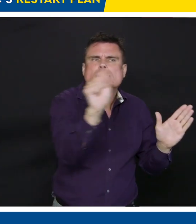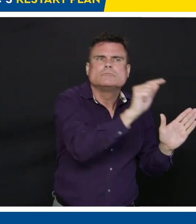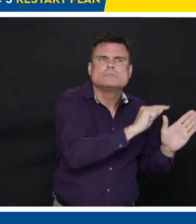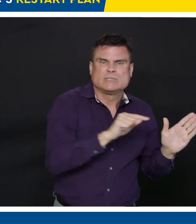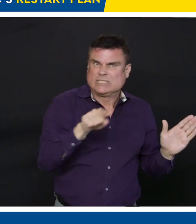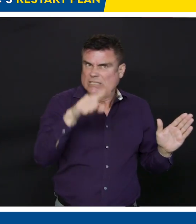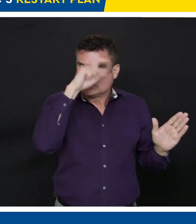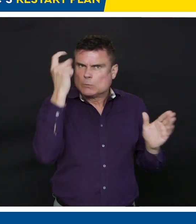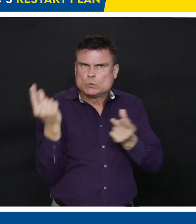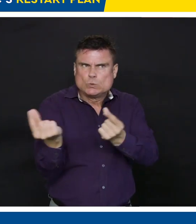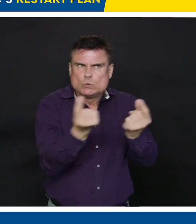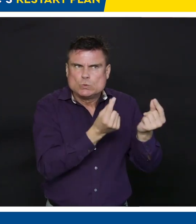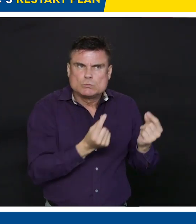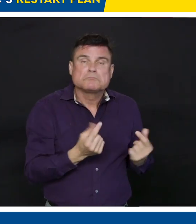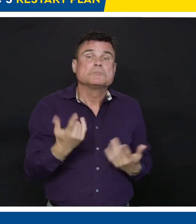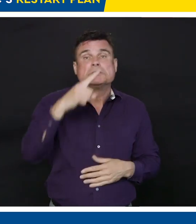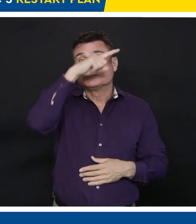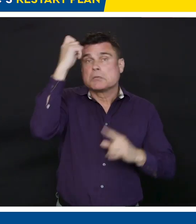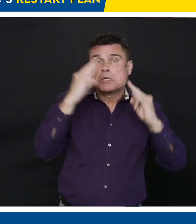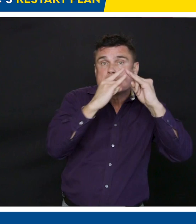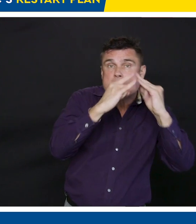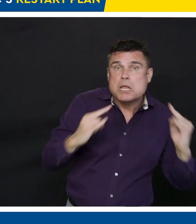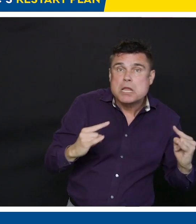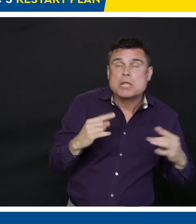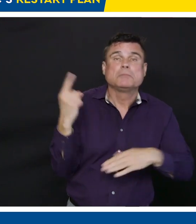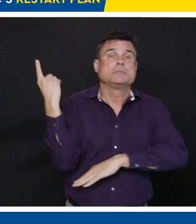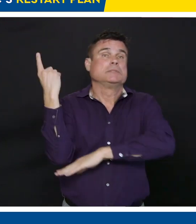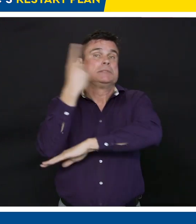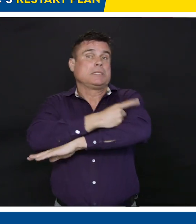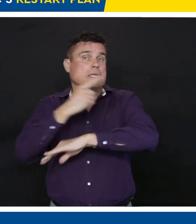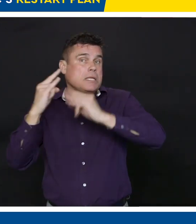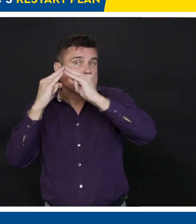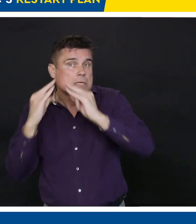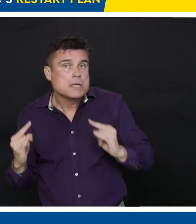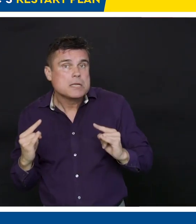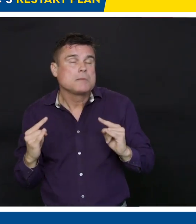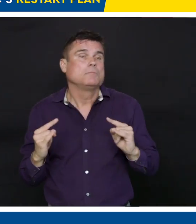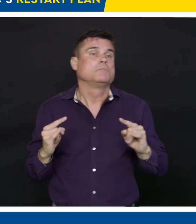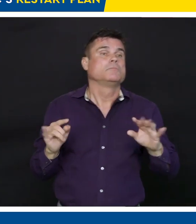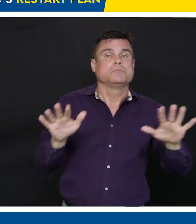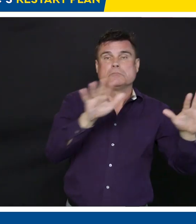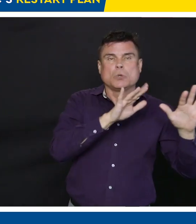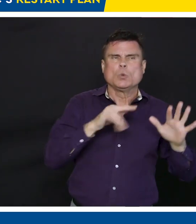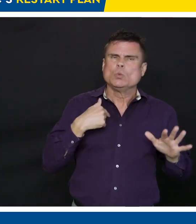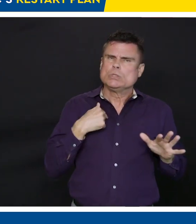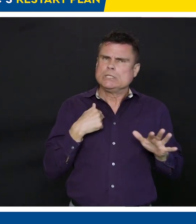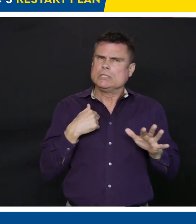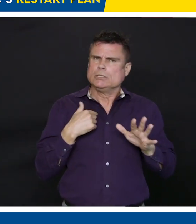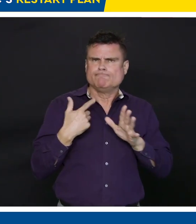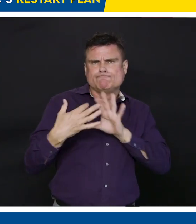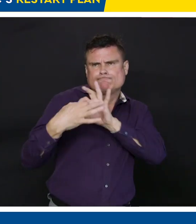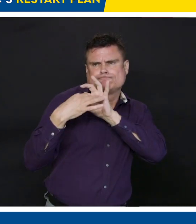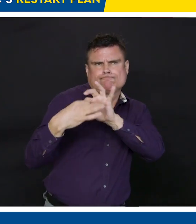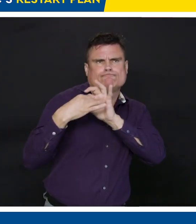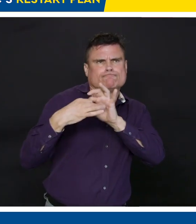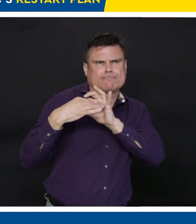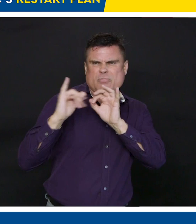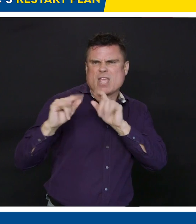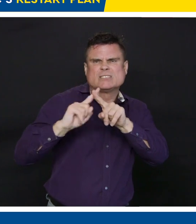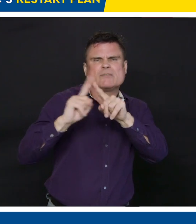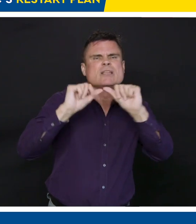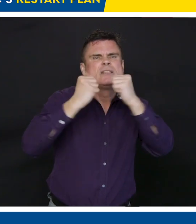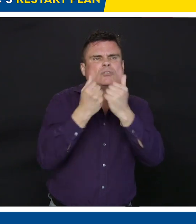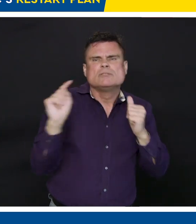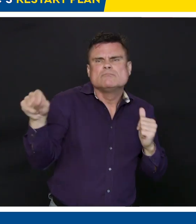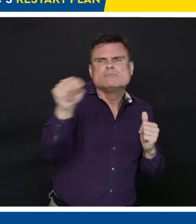can take place. And we're going to be working with them through public health to see if there's a way that we can see that happening. There's been talk